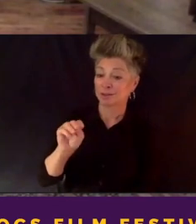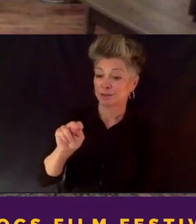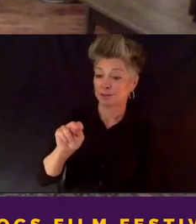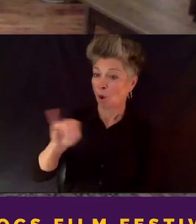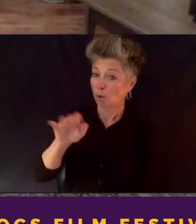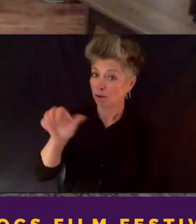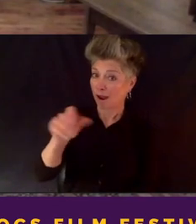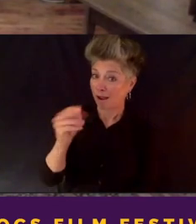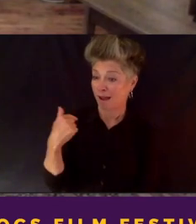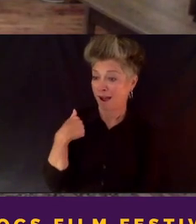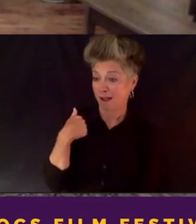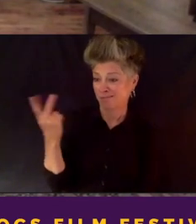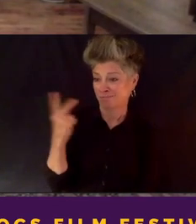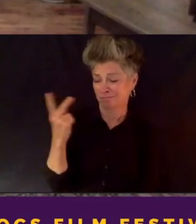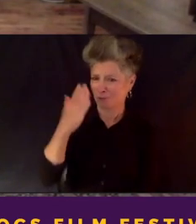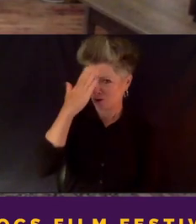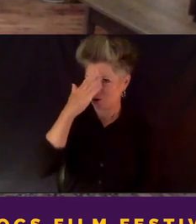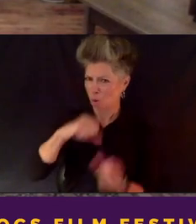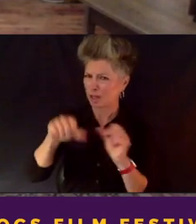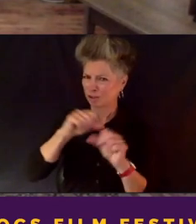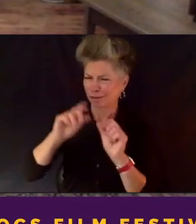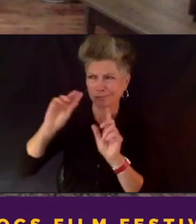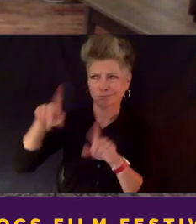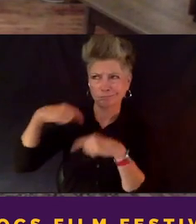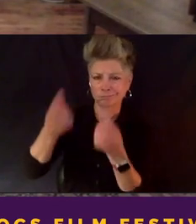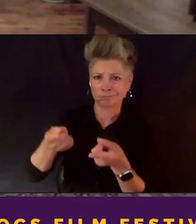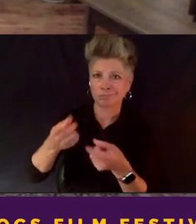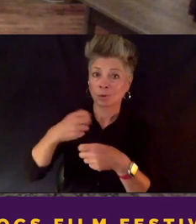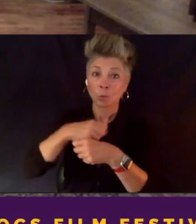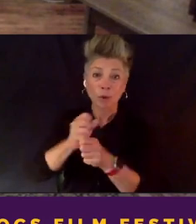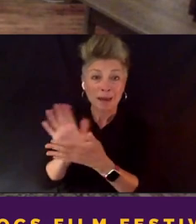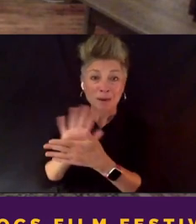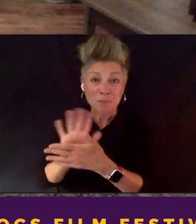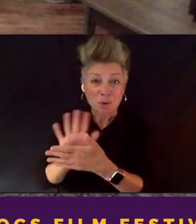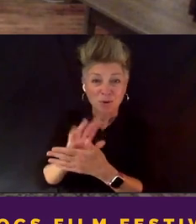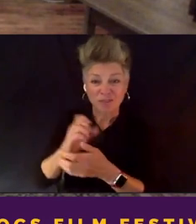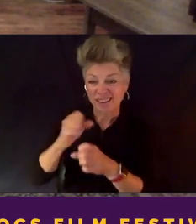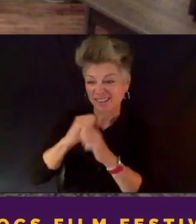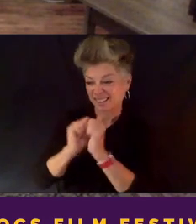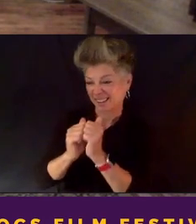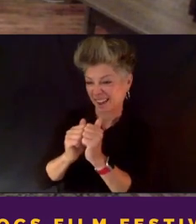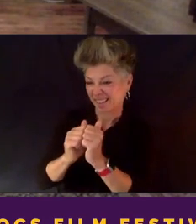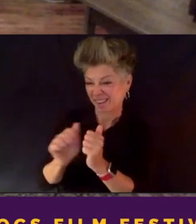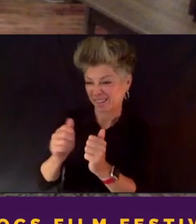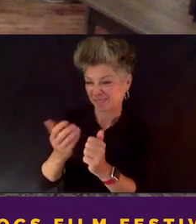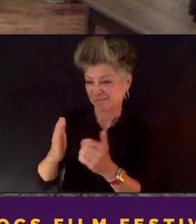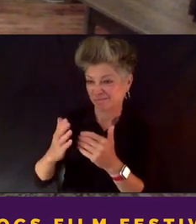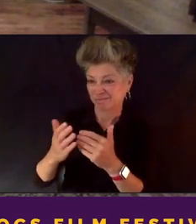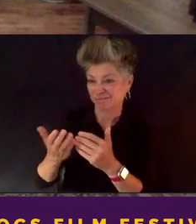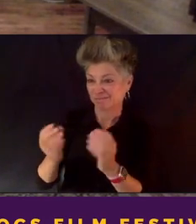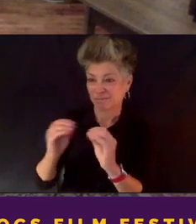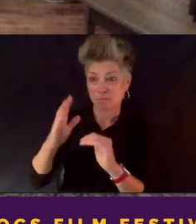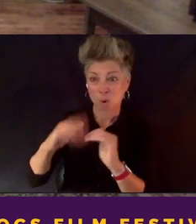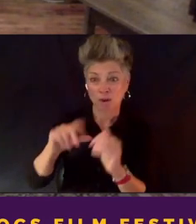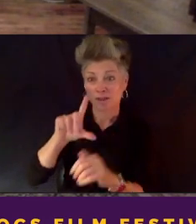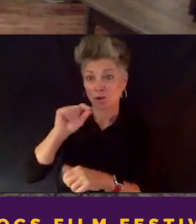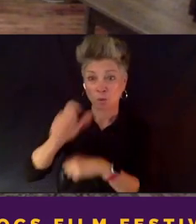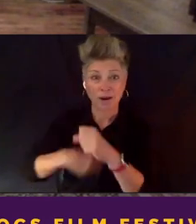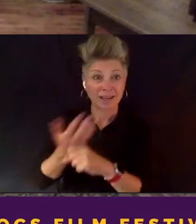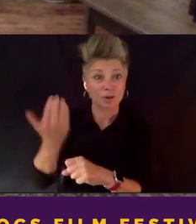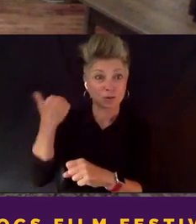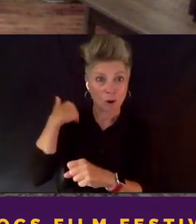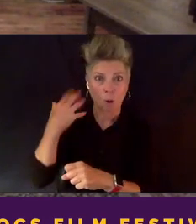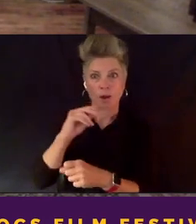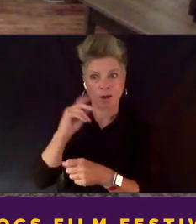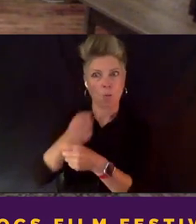for quite a while. I mean, we made a movie together 20 some years ago, slam that one Sundance. And so, you know,